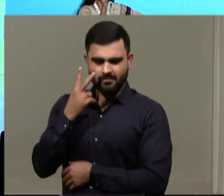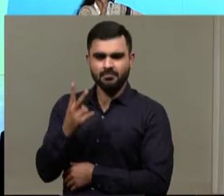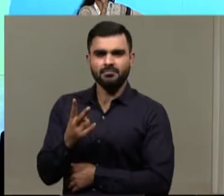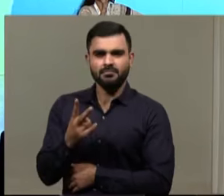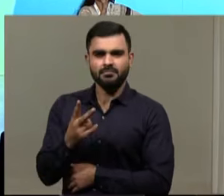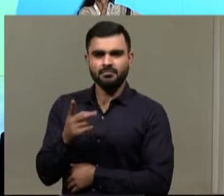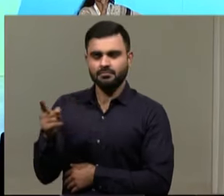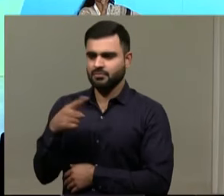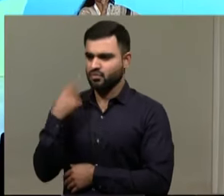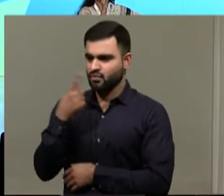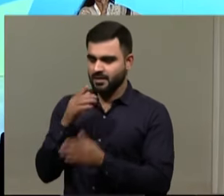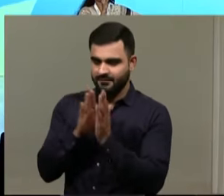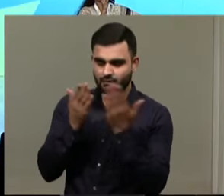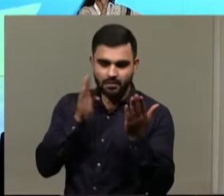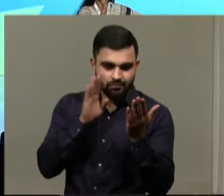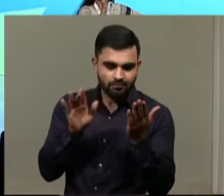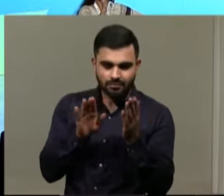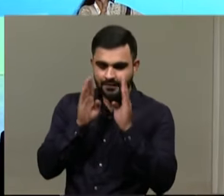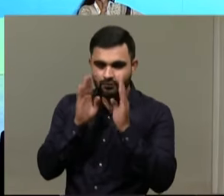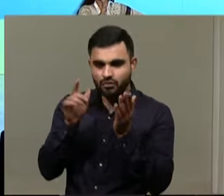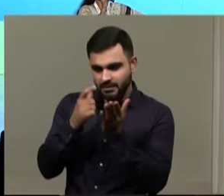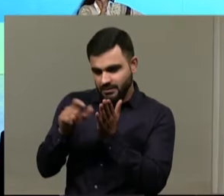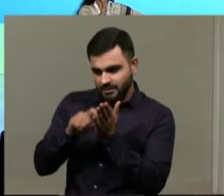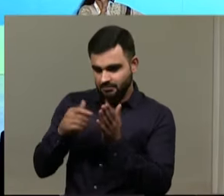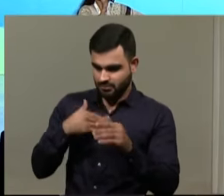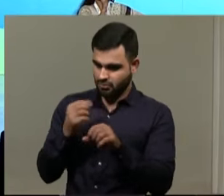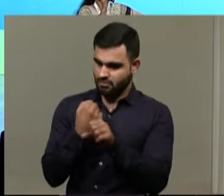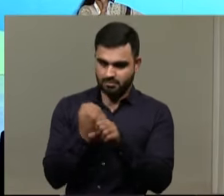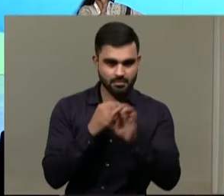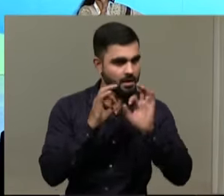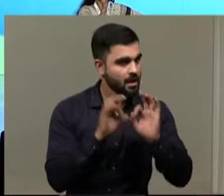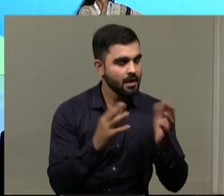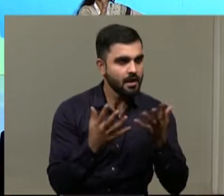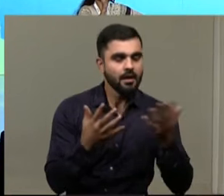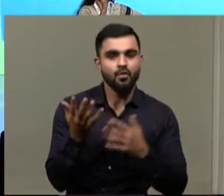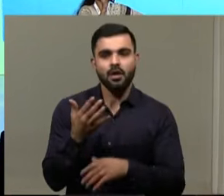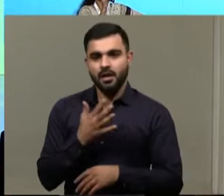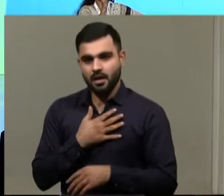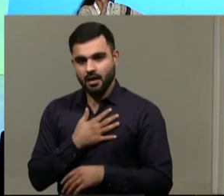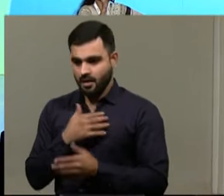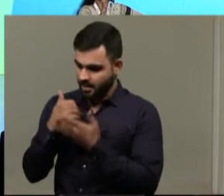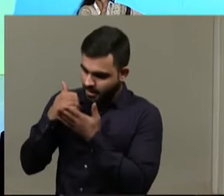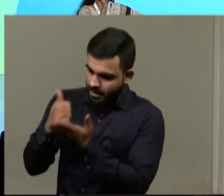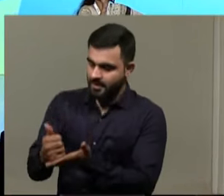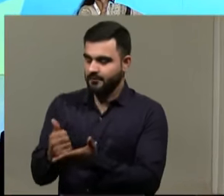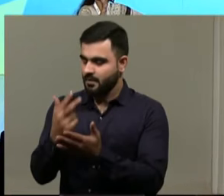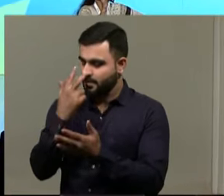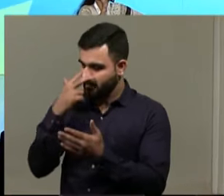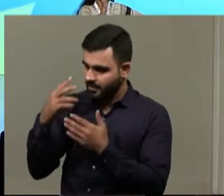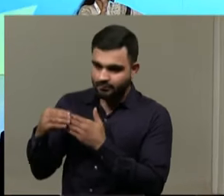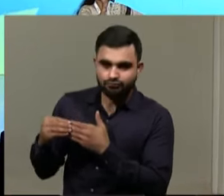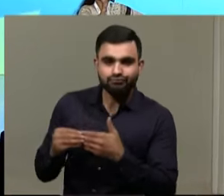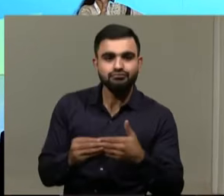on Facebook with the write-up, I did a great job because, you know, I helped her to cross the road.